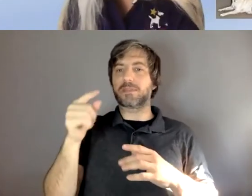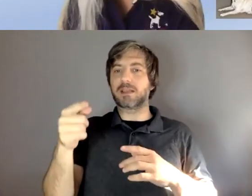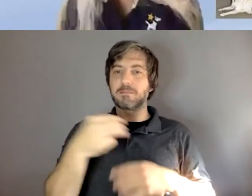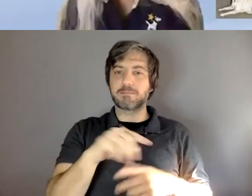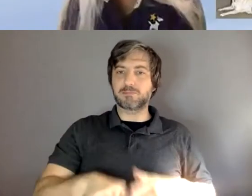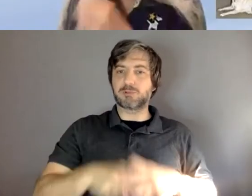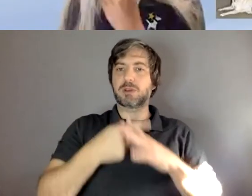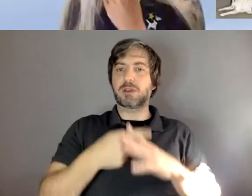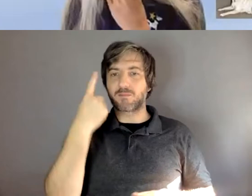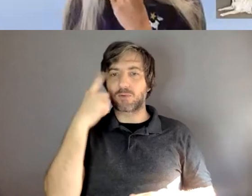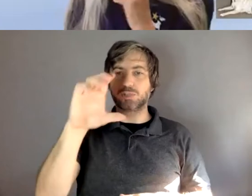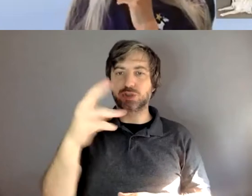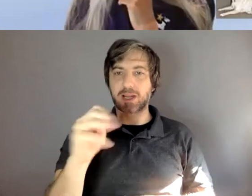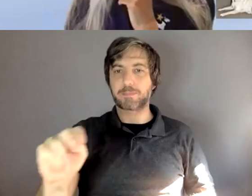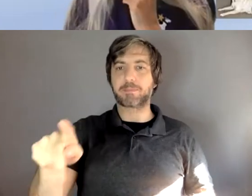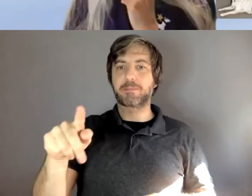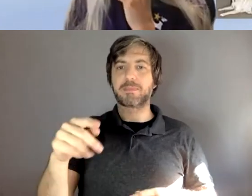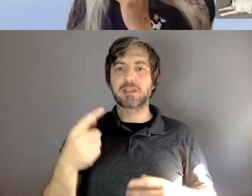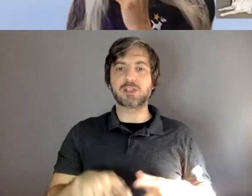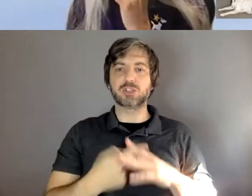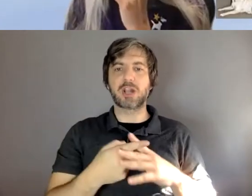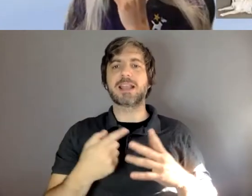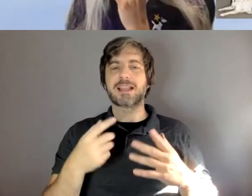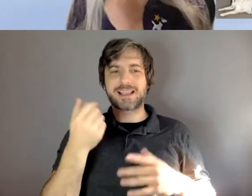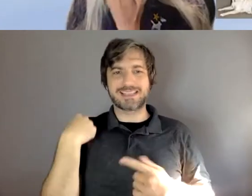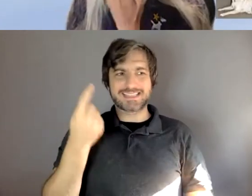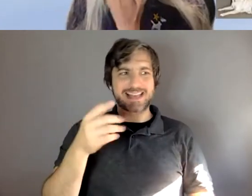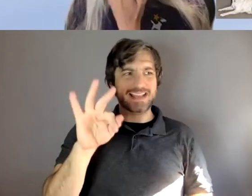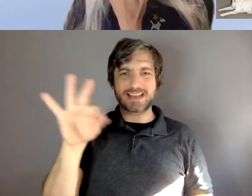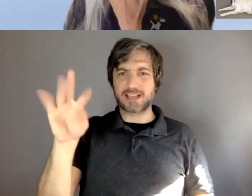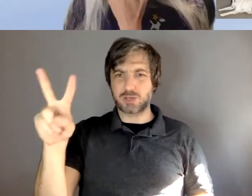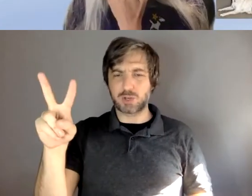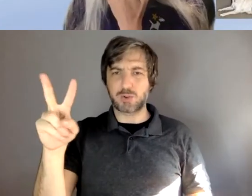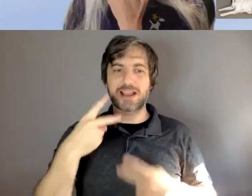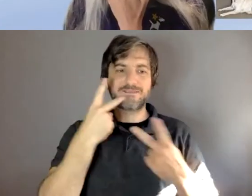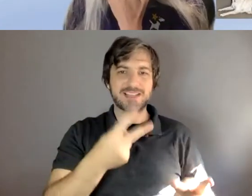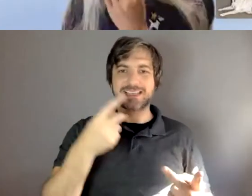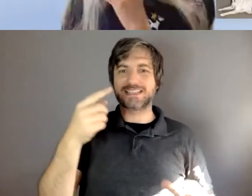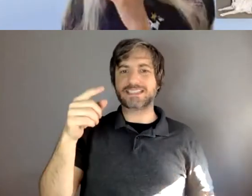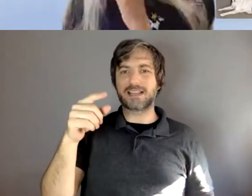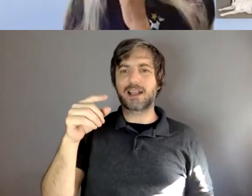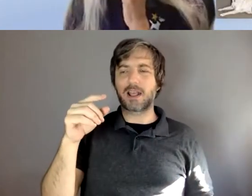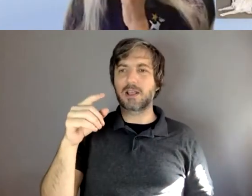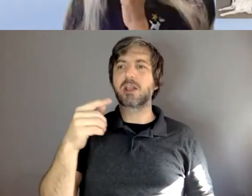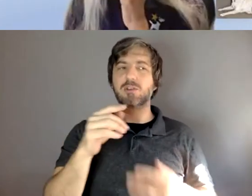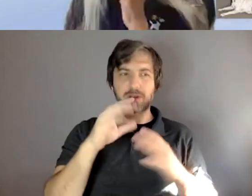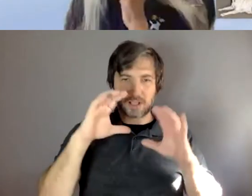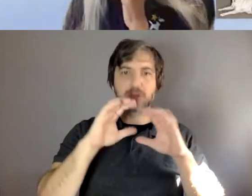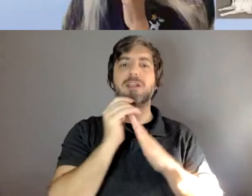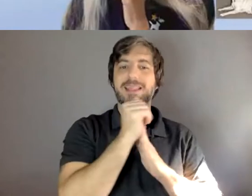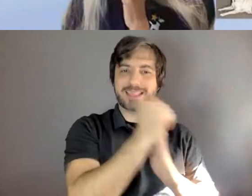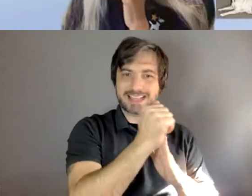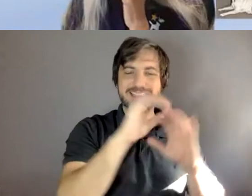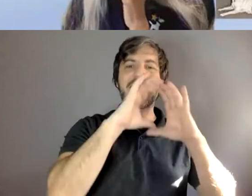service dogs since 1992 and visits the champ prison program in greenville illinois each week to leave classes for offender